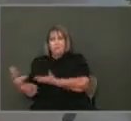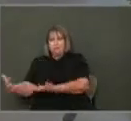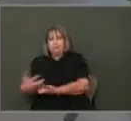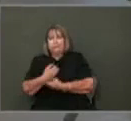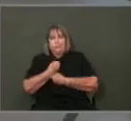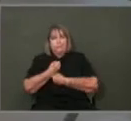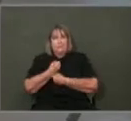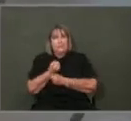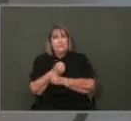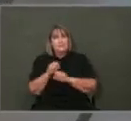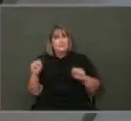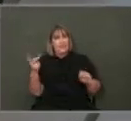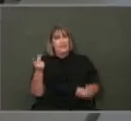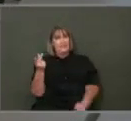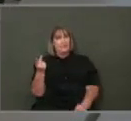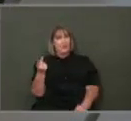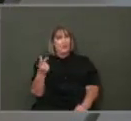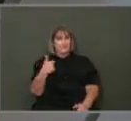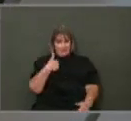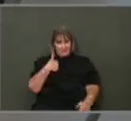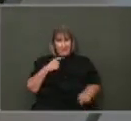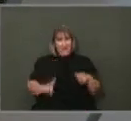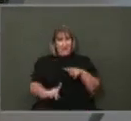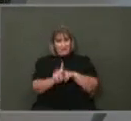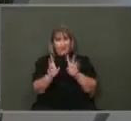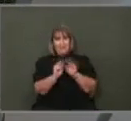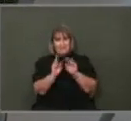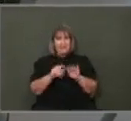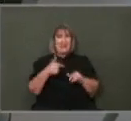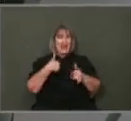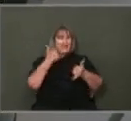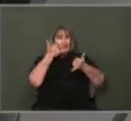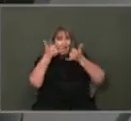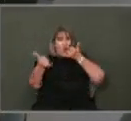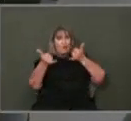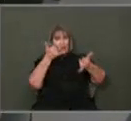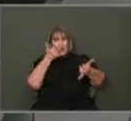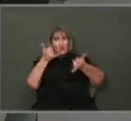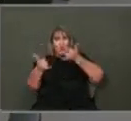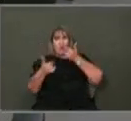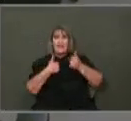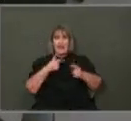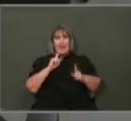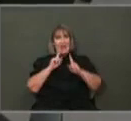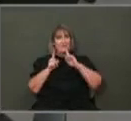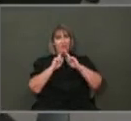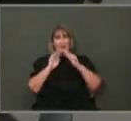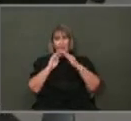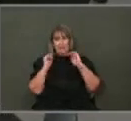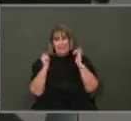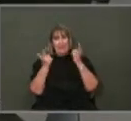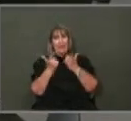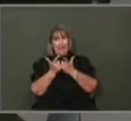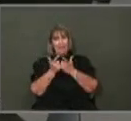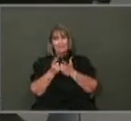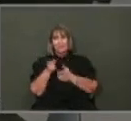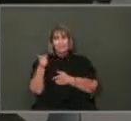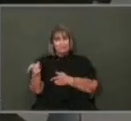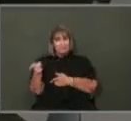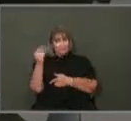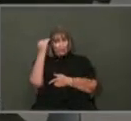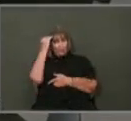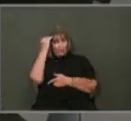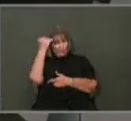that's mainly why I'm here. Because I've already called and I think I spoke to my councilwoman. And if she's here, she knows who I am.